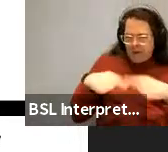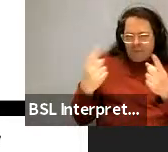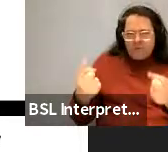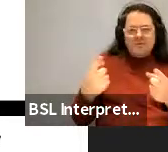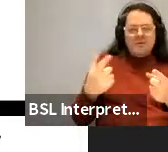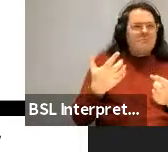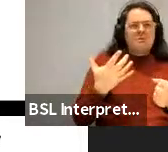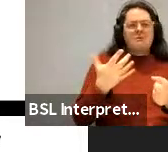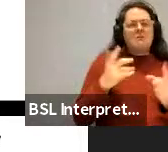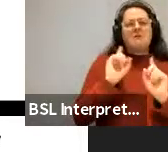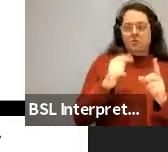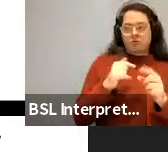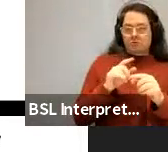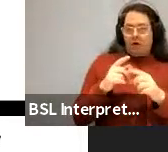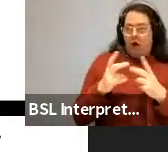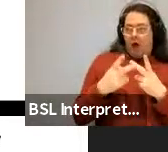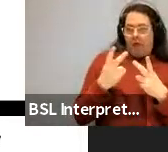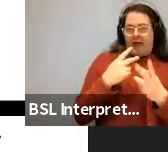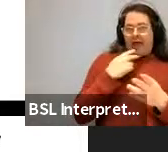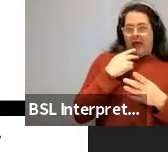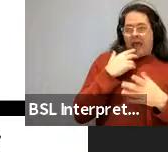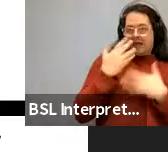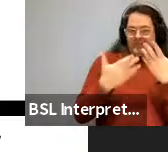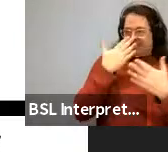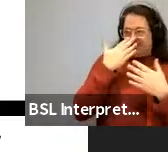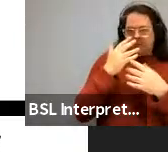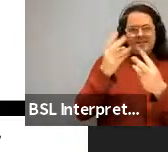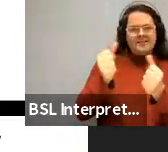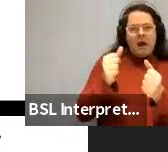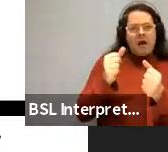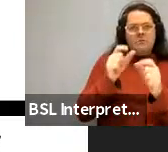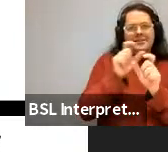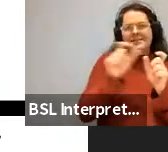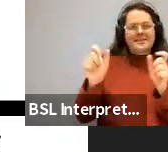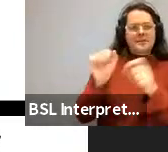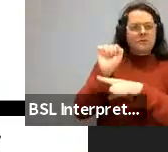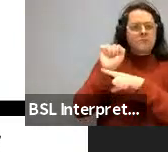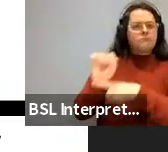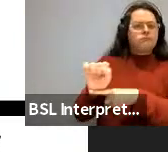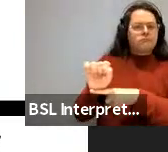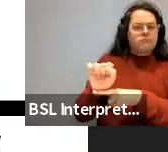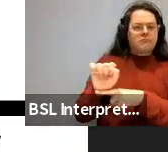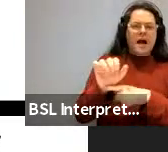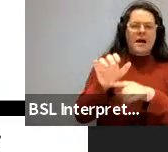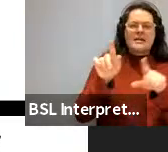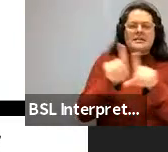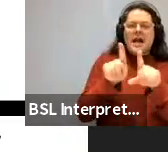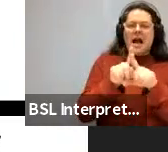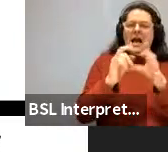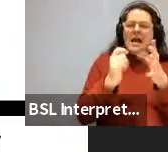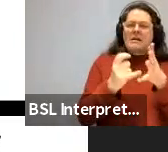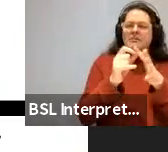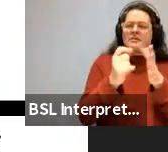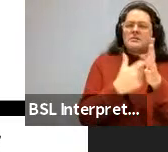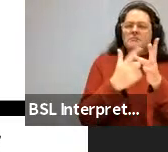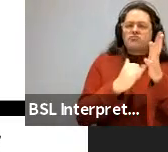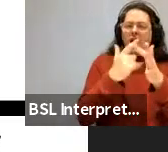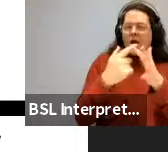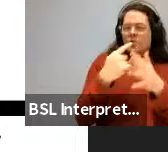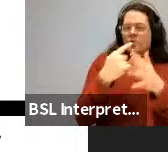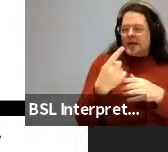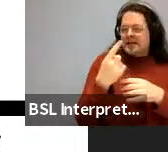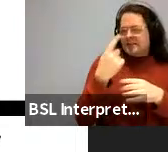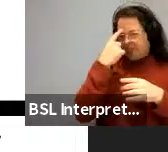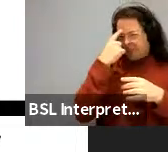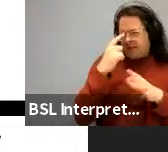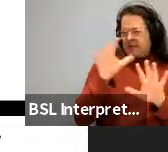incongruity in interference, testing complexity. This is, you know, John Sprouse's, I didn't quite say exactly that, but that's what he means. I think, I think